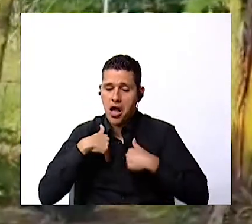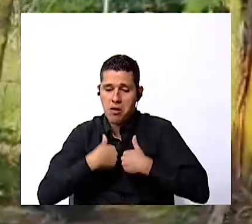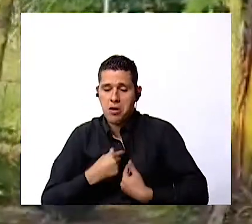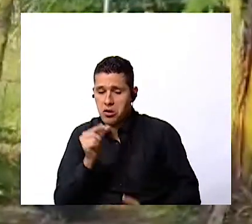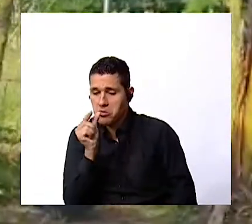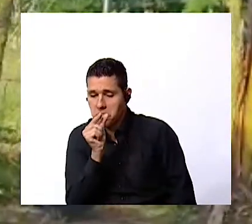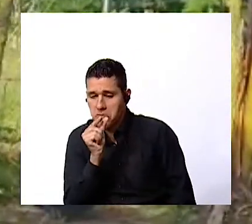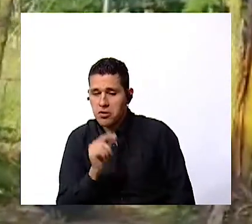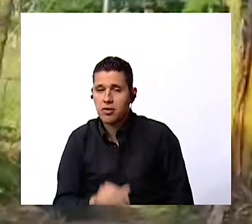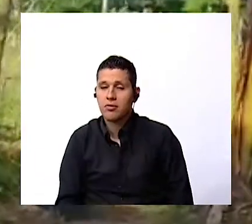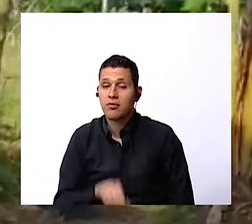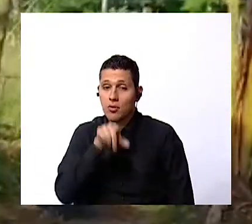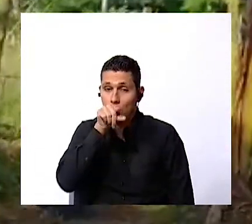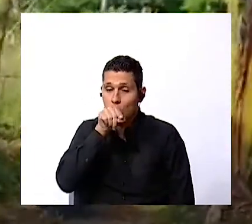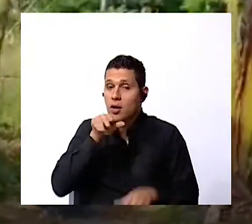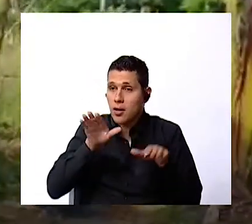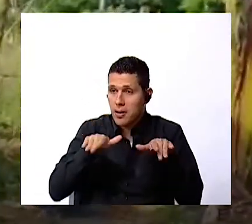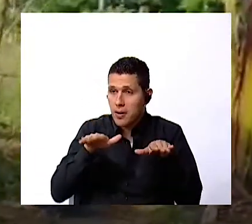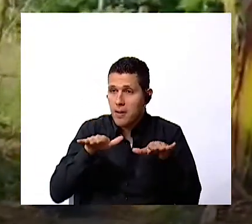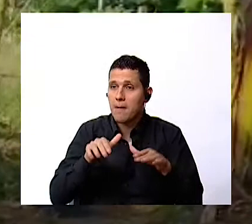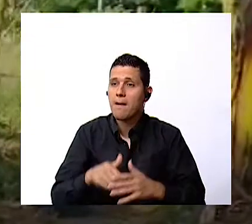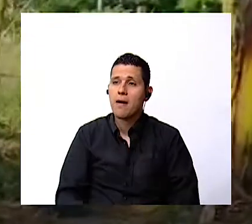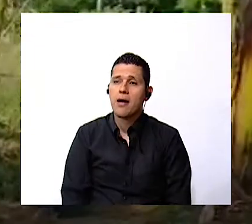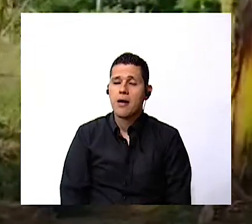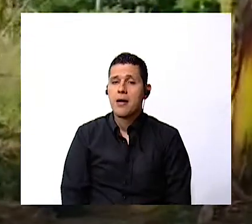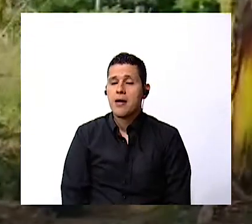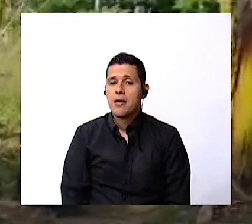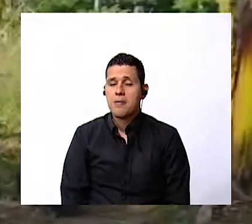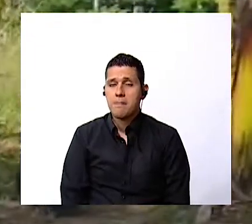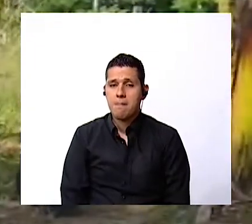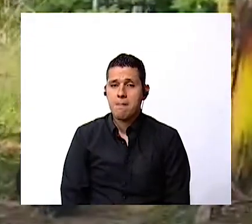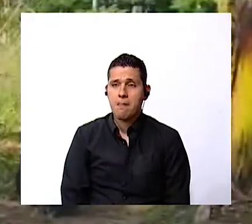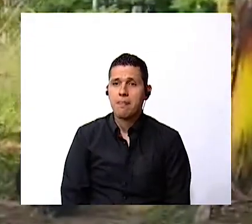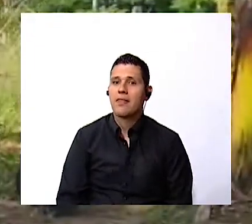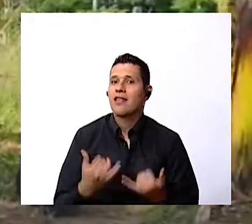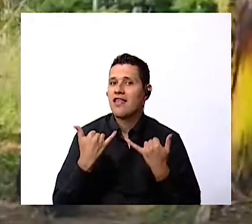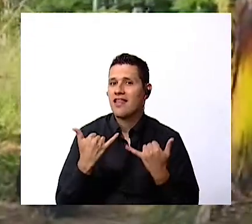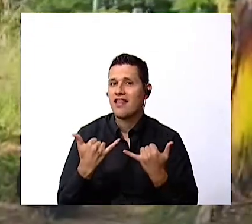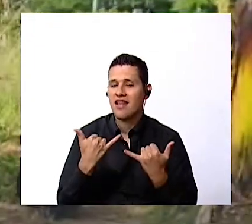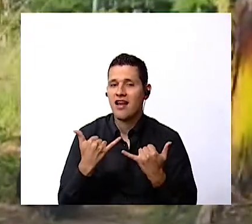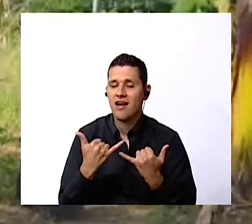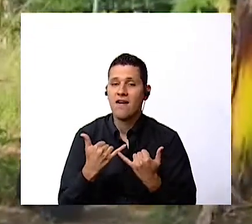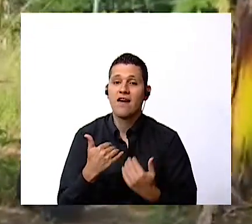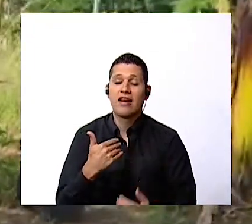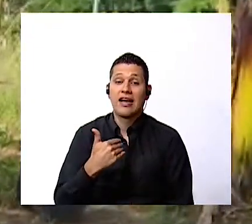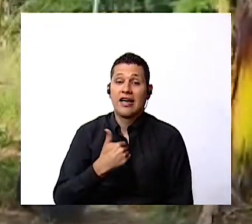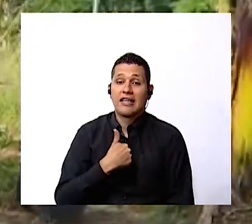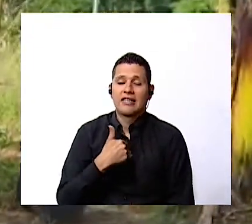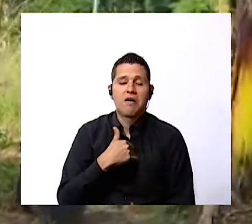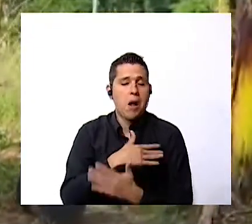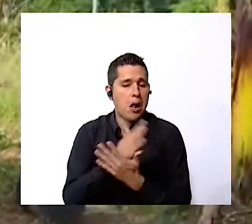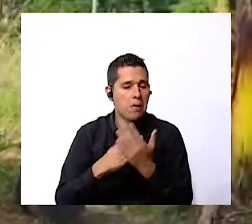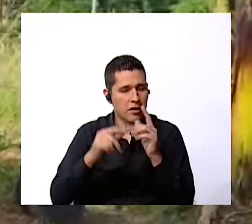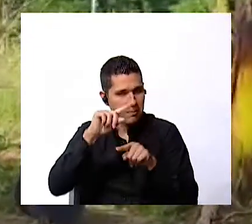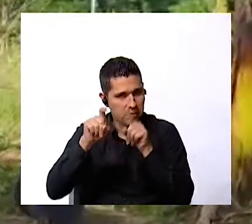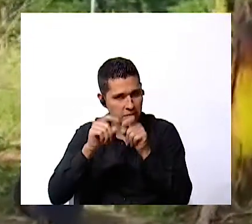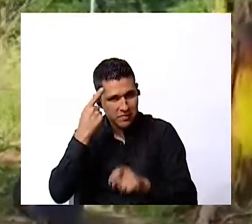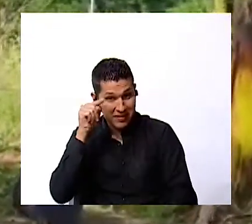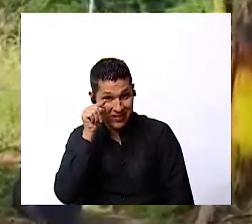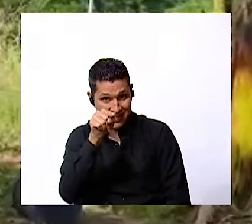the bird lives in a nest now i have some questions for you